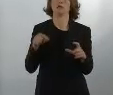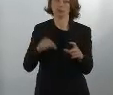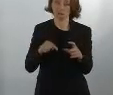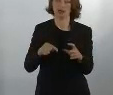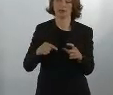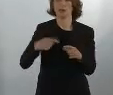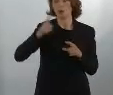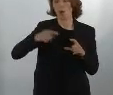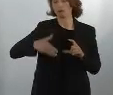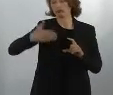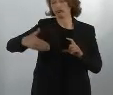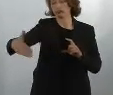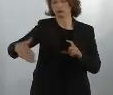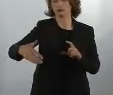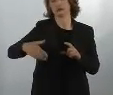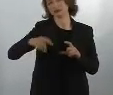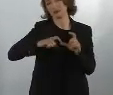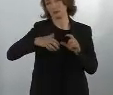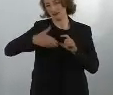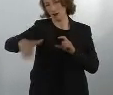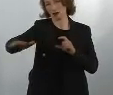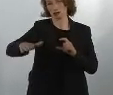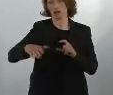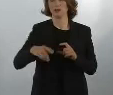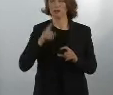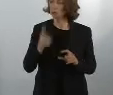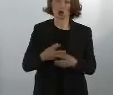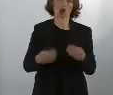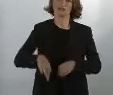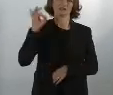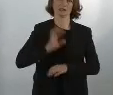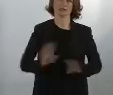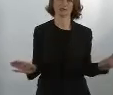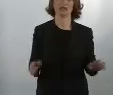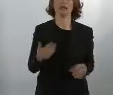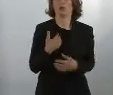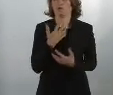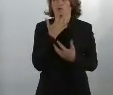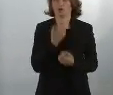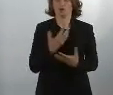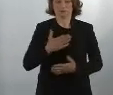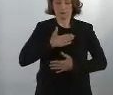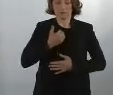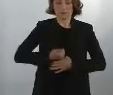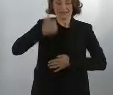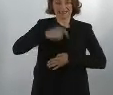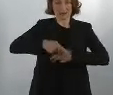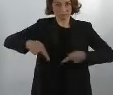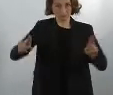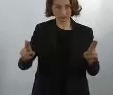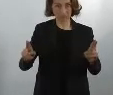But this will certainly be a very difficult issue to solve over the next few months. I'd be happy if, during our presidency,